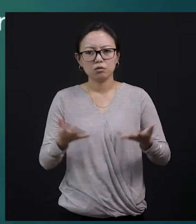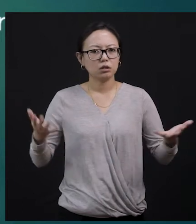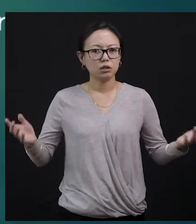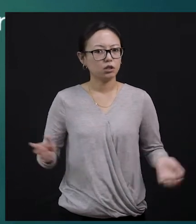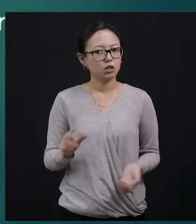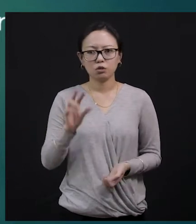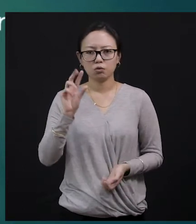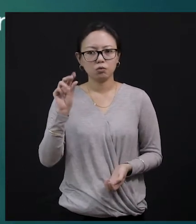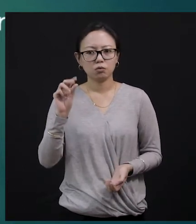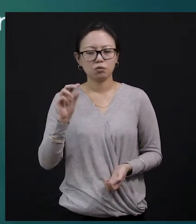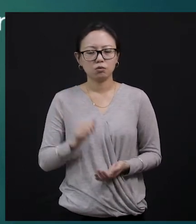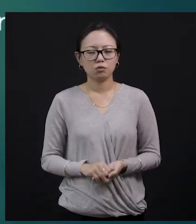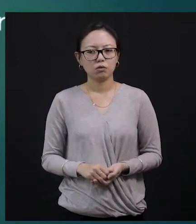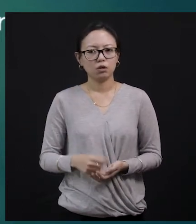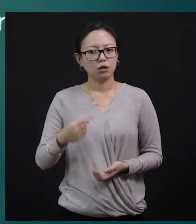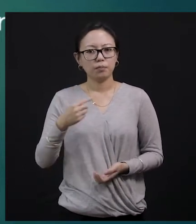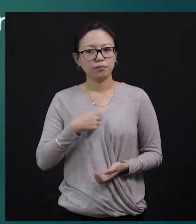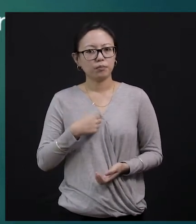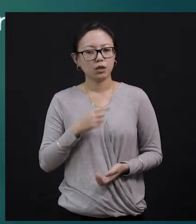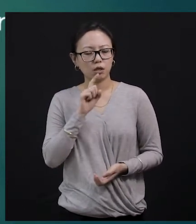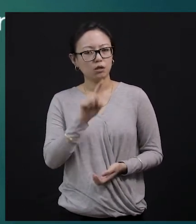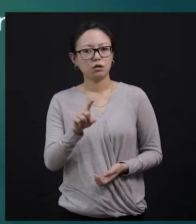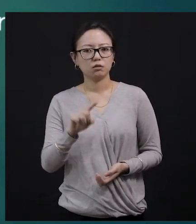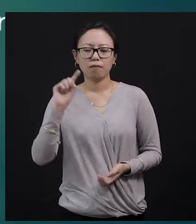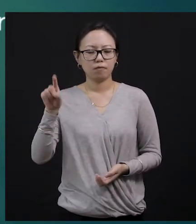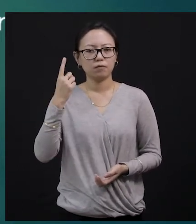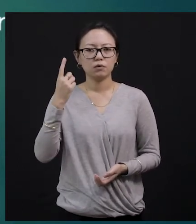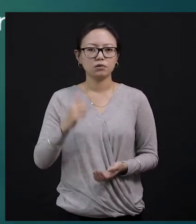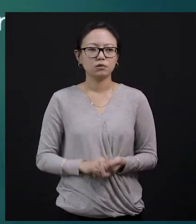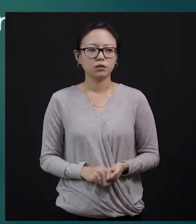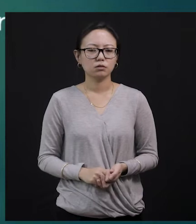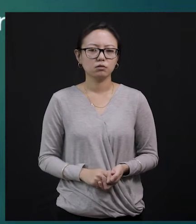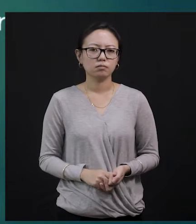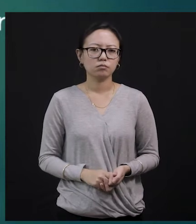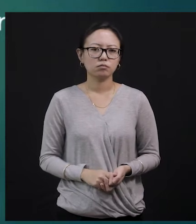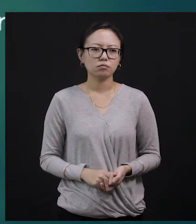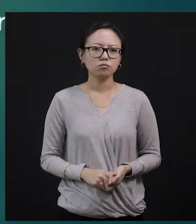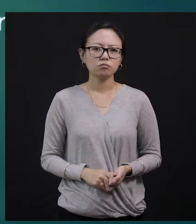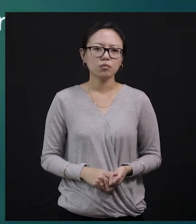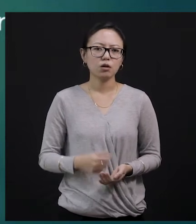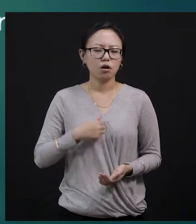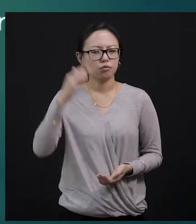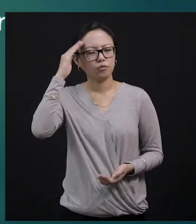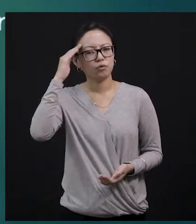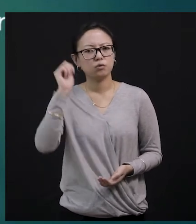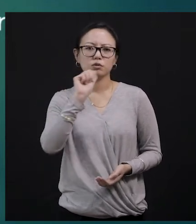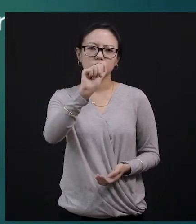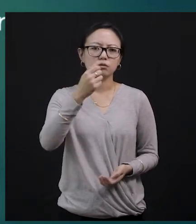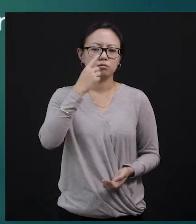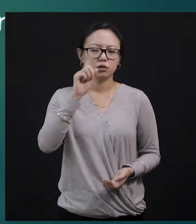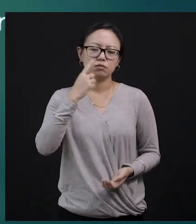on their own without asking elders or parents, right? I'm sure your parents tell you that when they give you some money to go to the shop and buy,